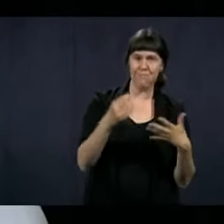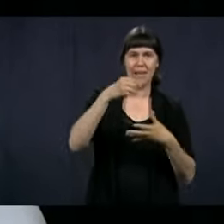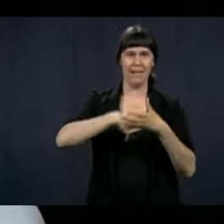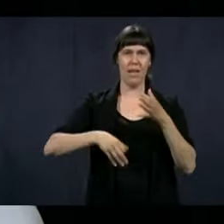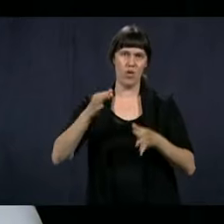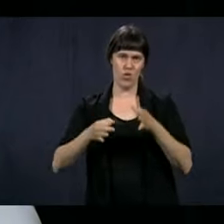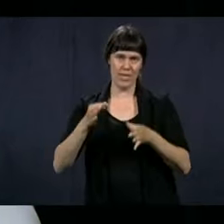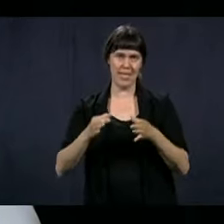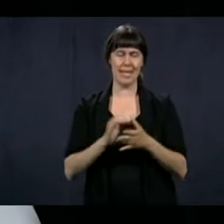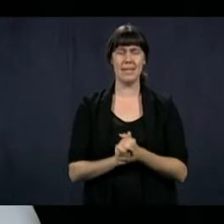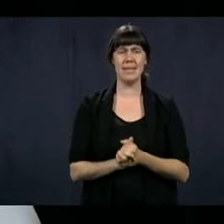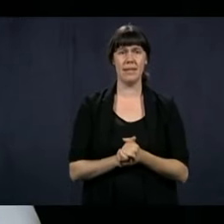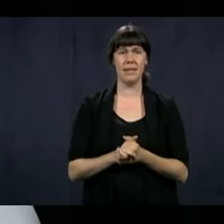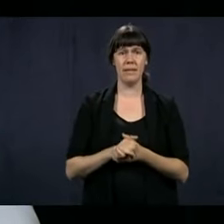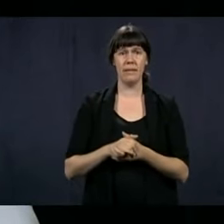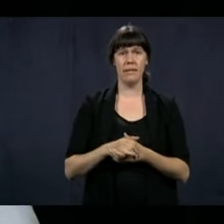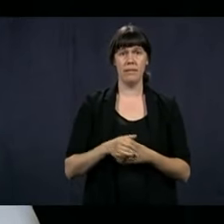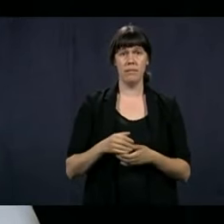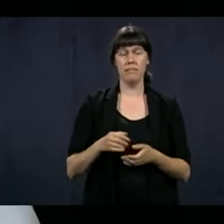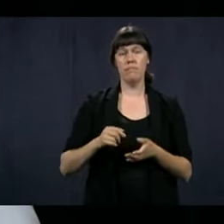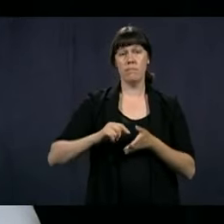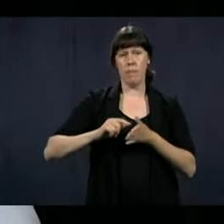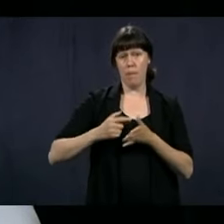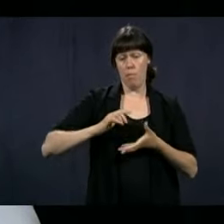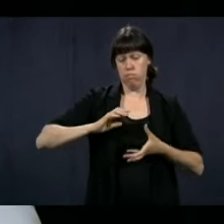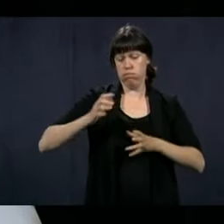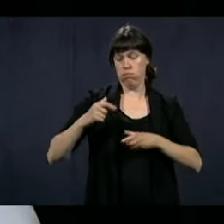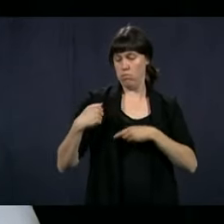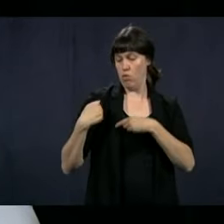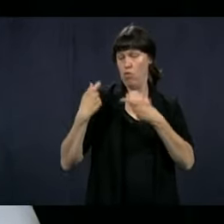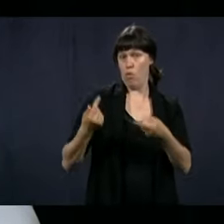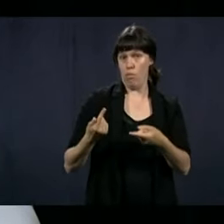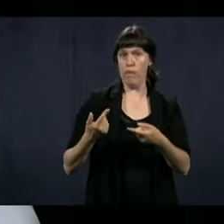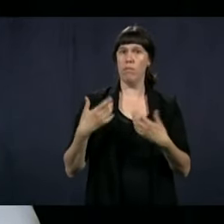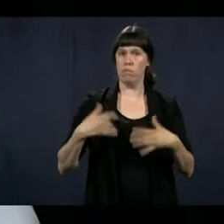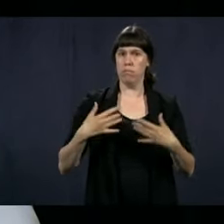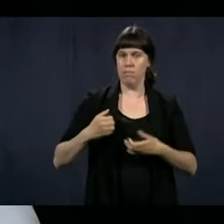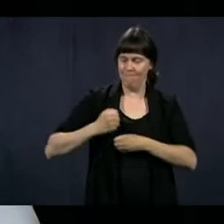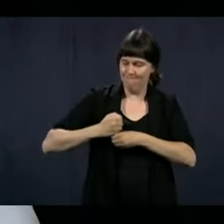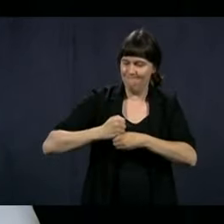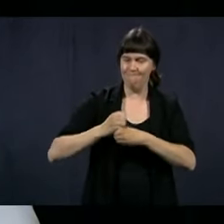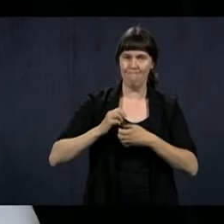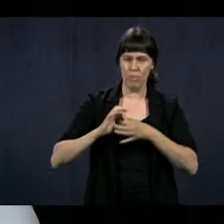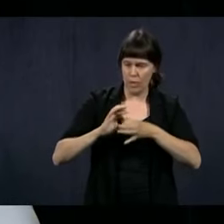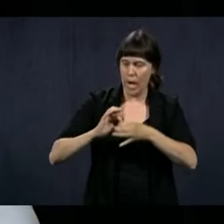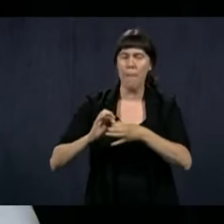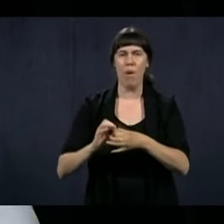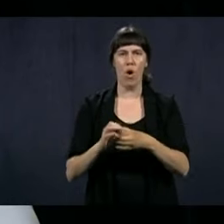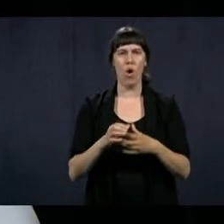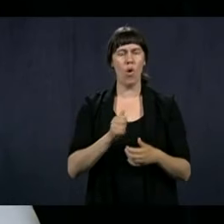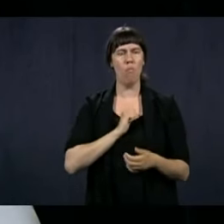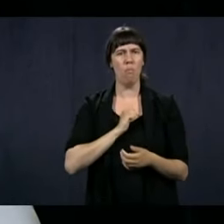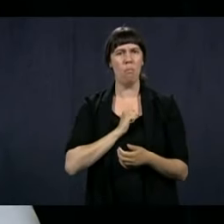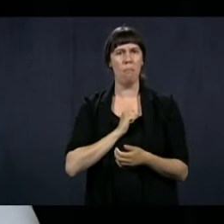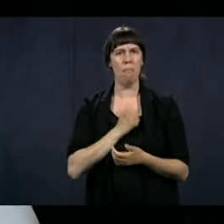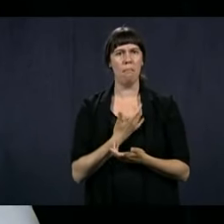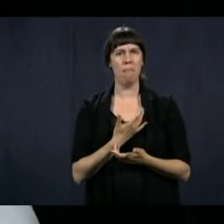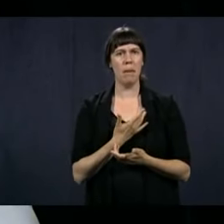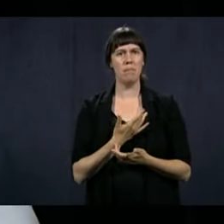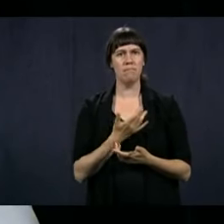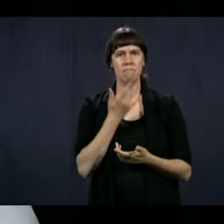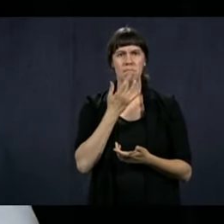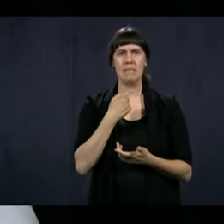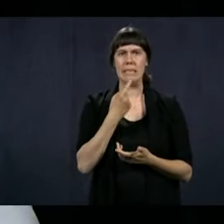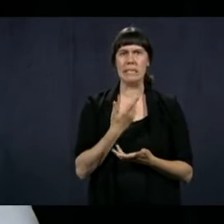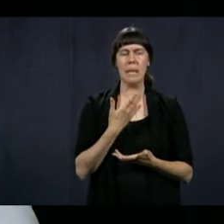up again. So in the past few weeks, with the collaboration of all of our partners, and I think it's important here that I take a second or a minute to